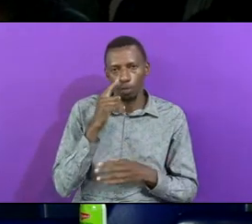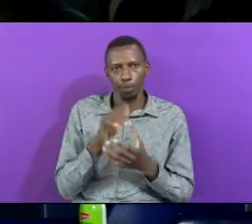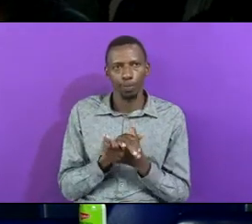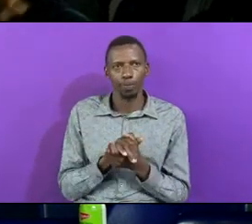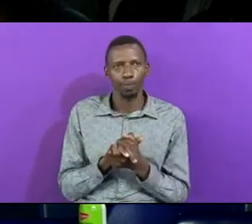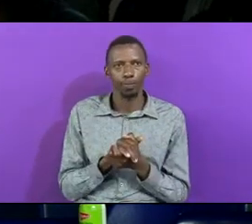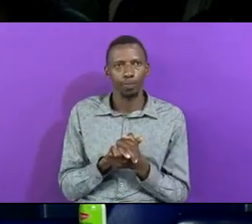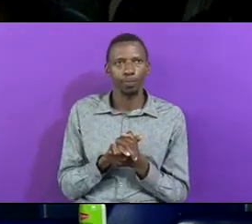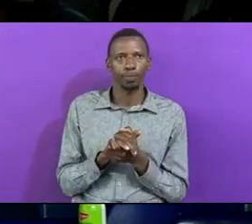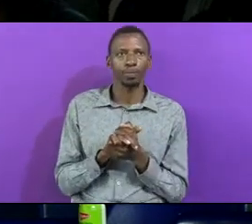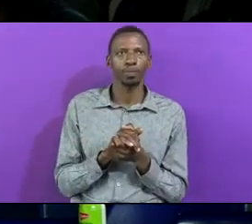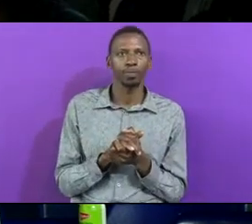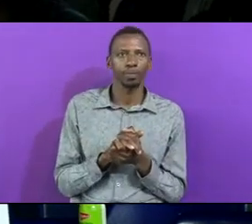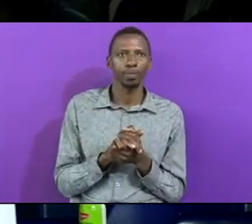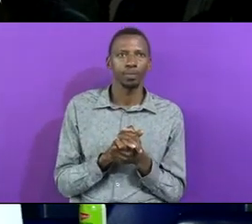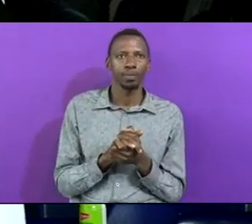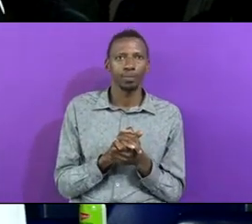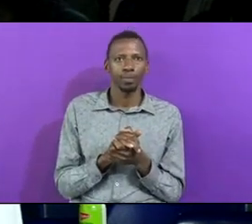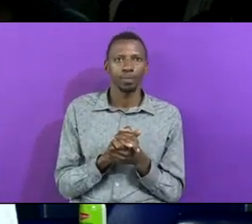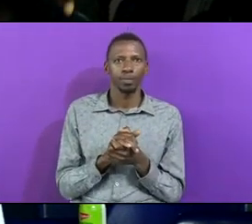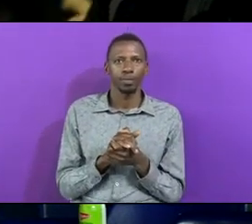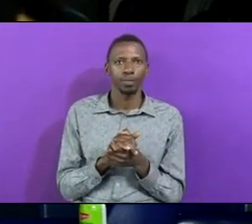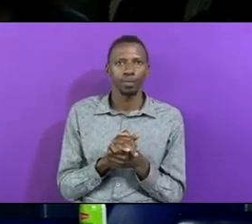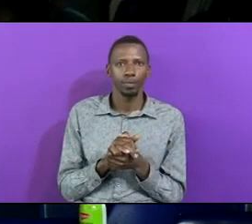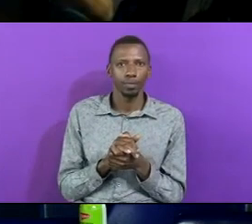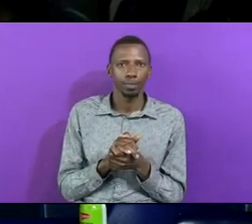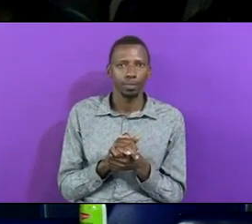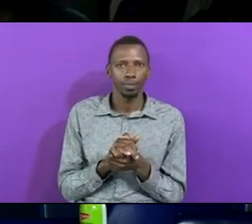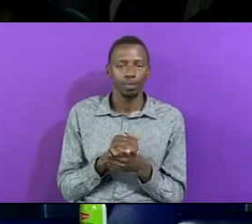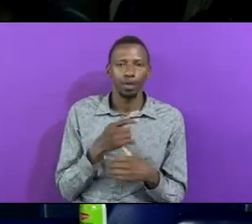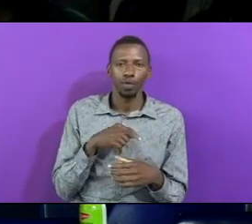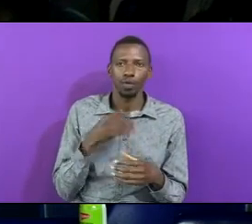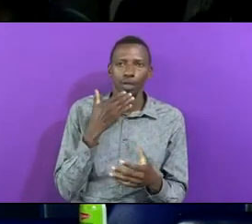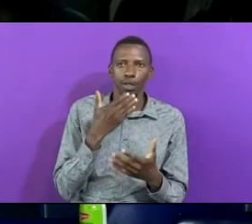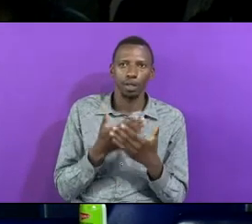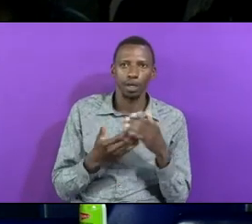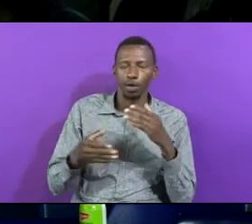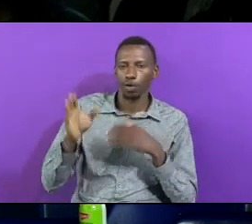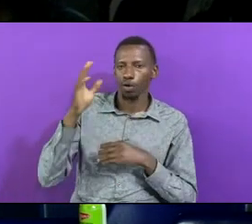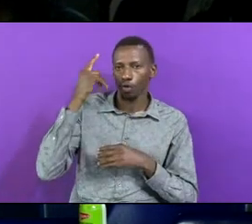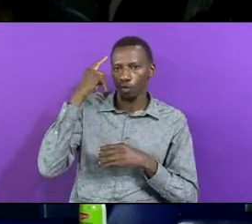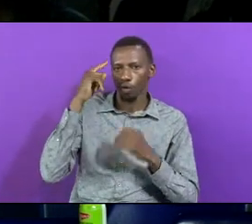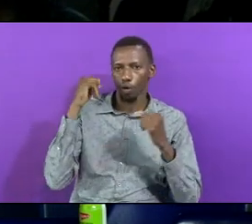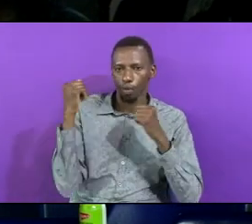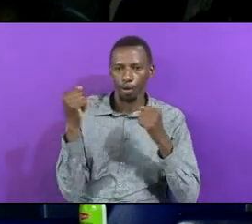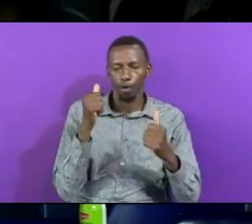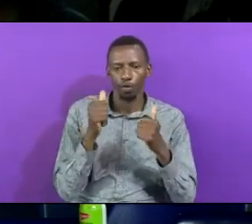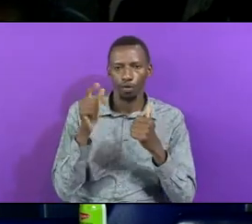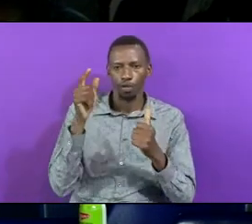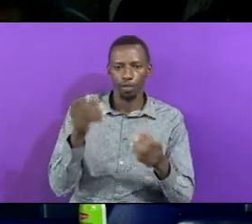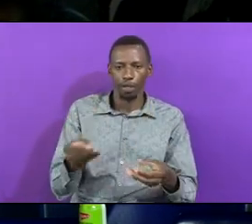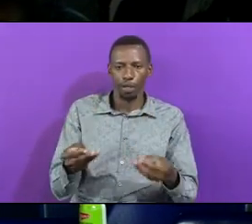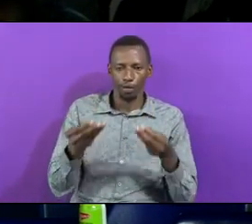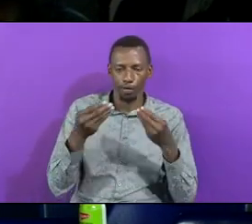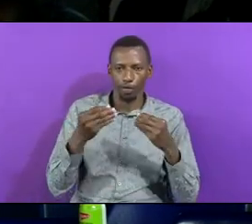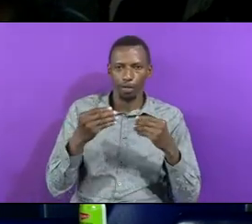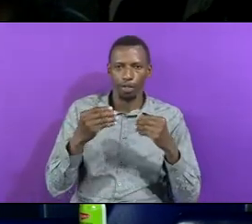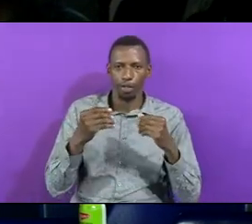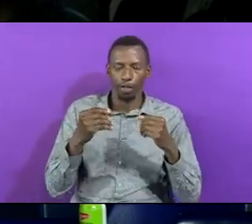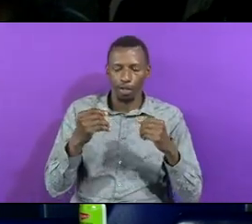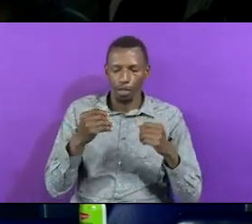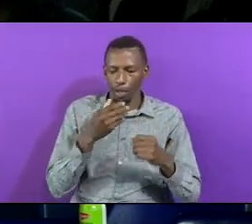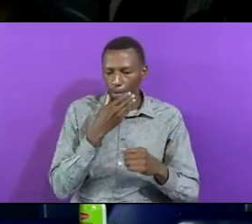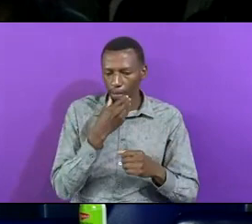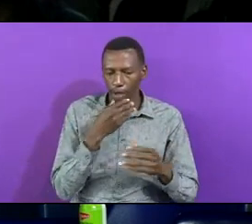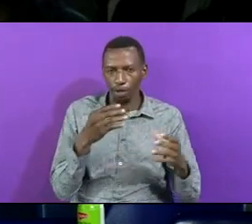Other Gods From Her Home That Is When She Will Give Them Up And We Thank God For The Power That Has Placed In The Man As The Peace Of